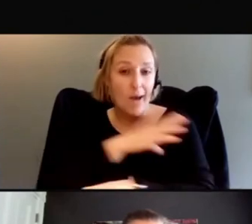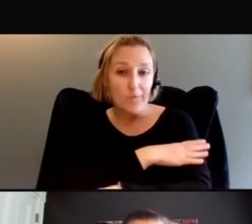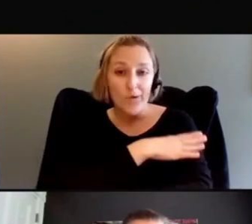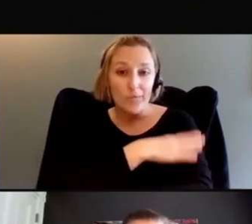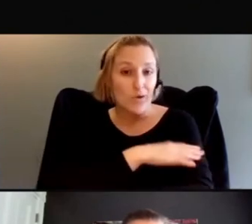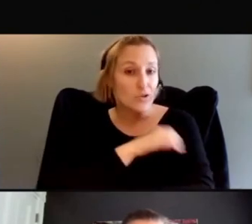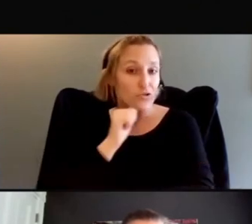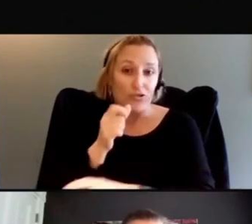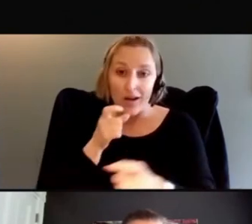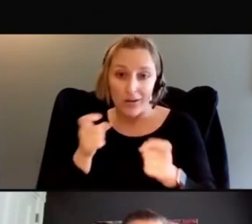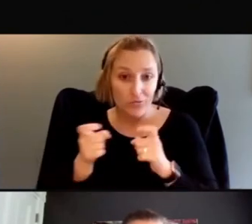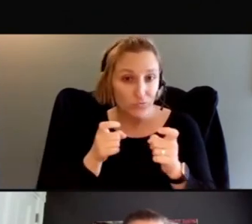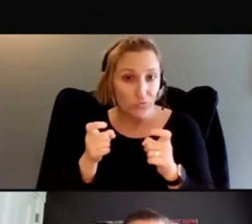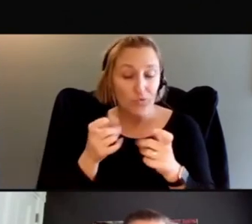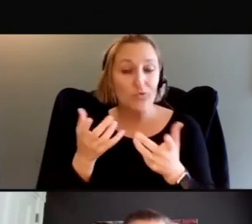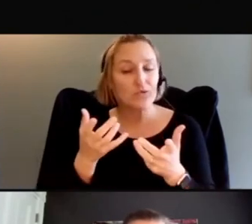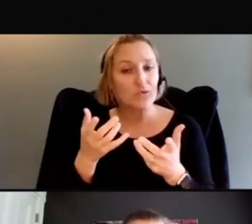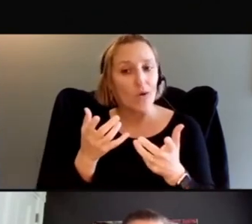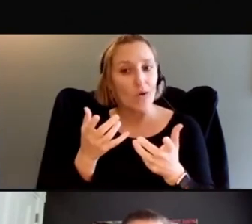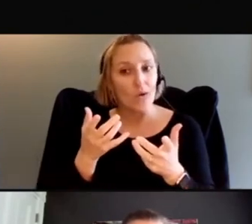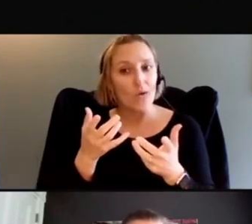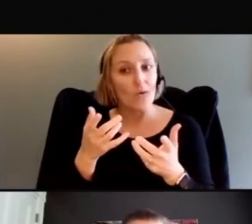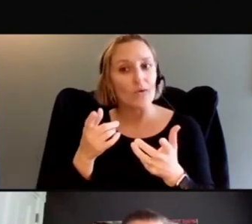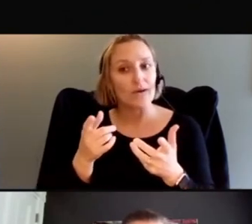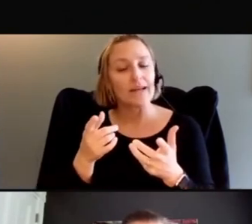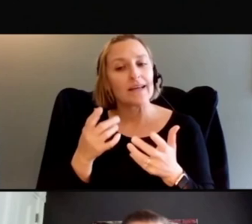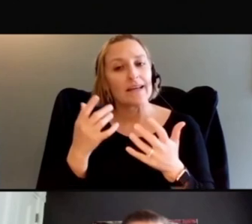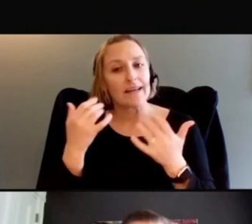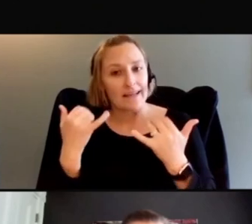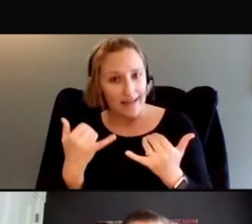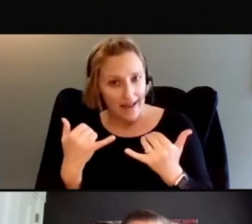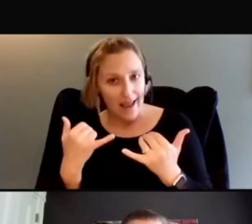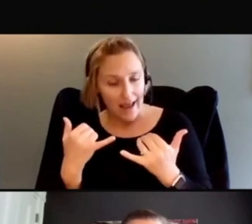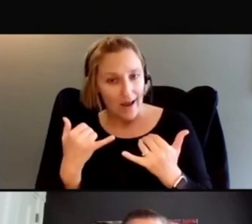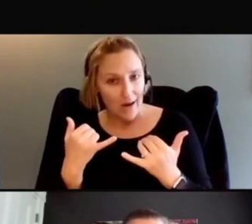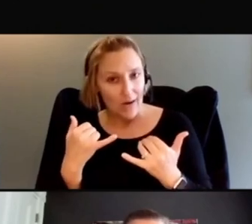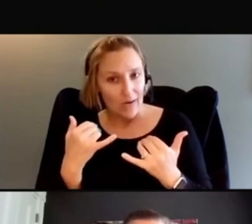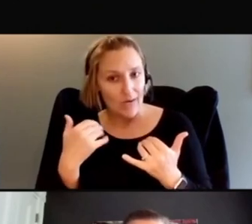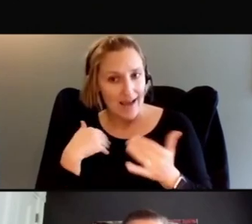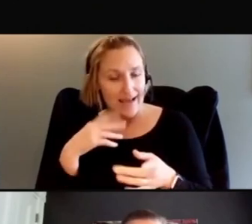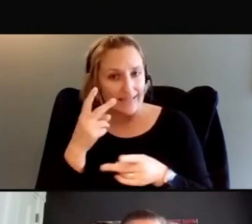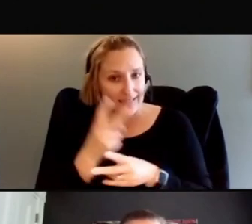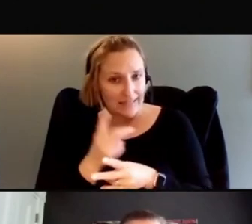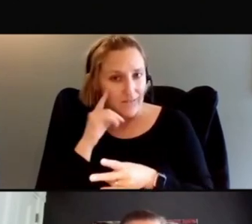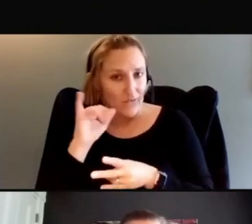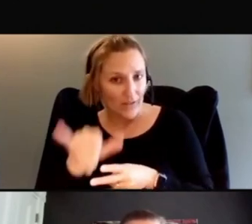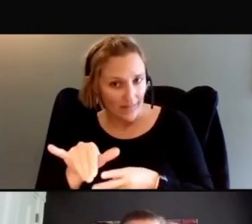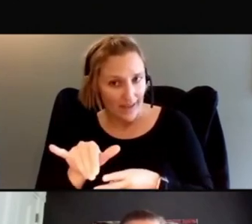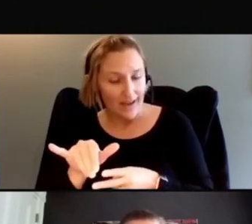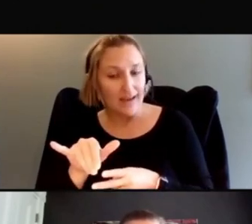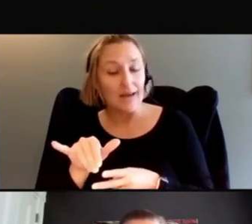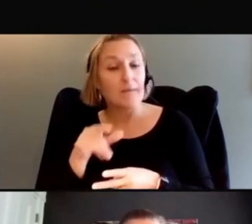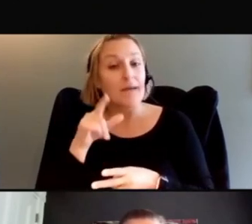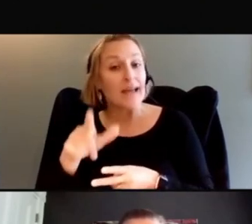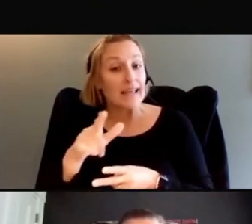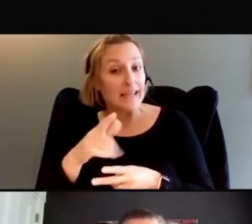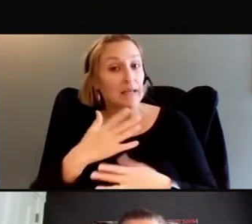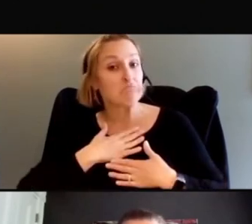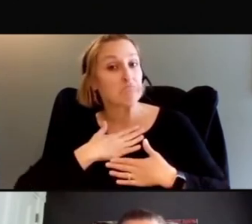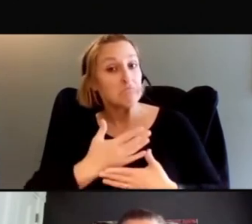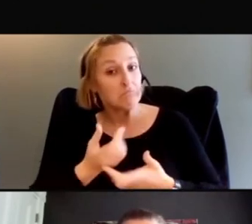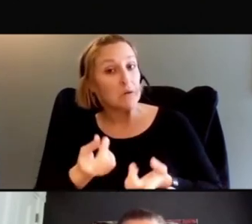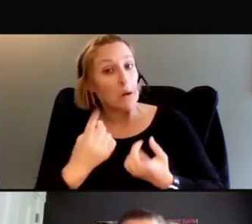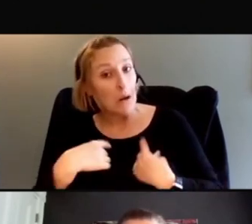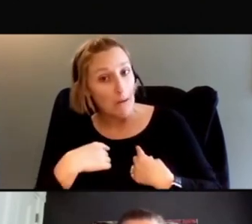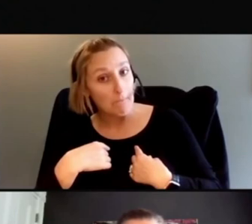So he thanked us later on. Thank you. So now he's being treated, but, but because his willingness to participate, we